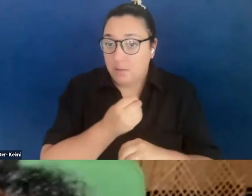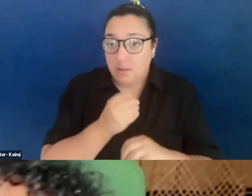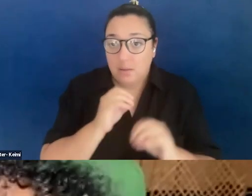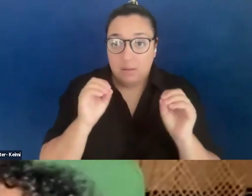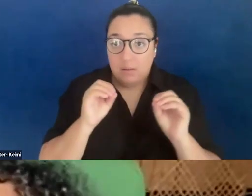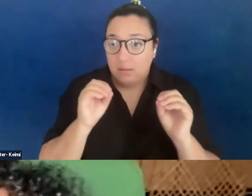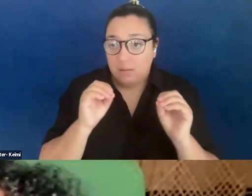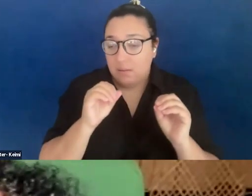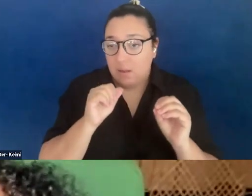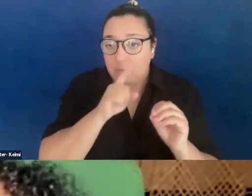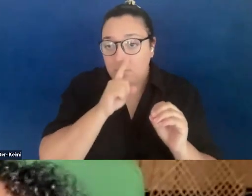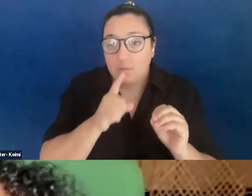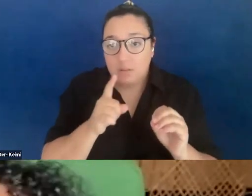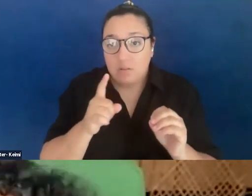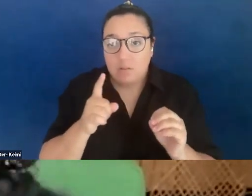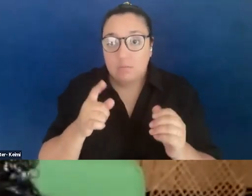live Palestine.